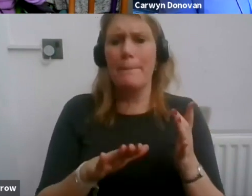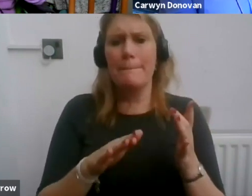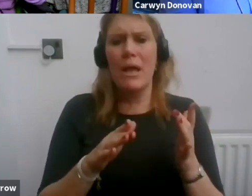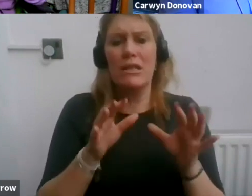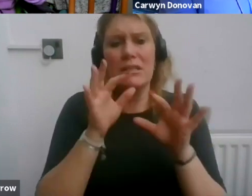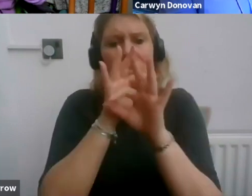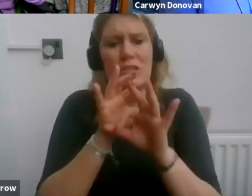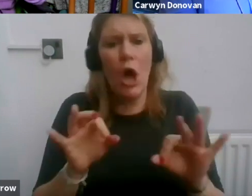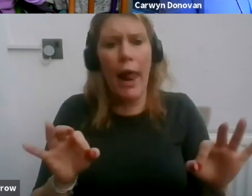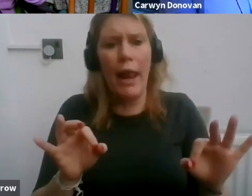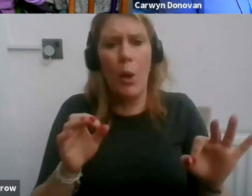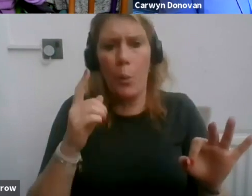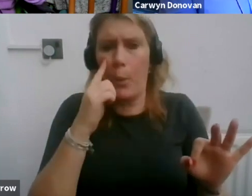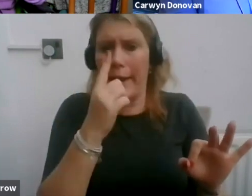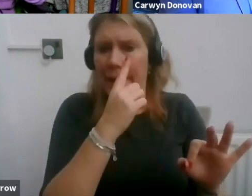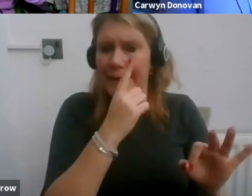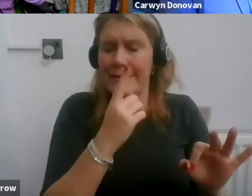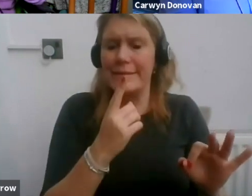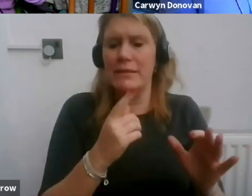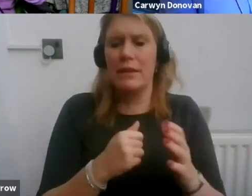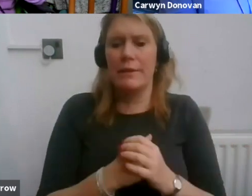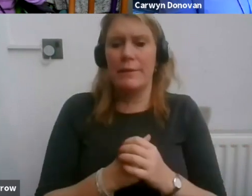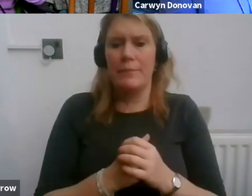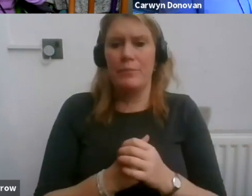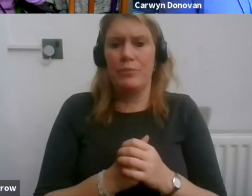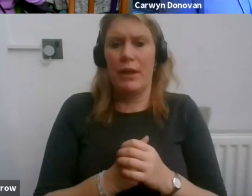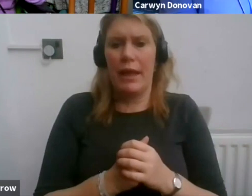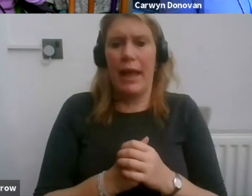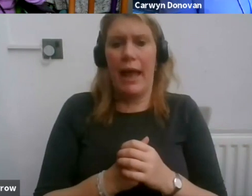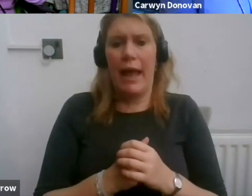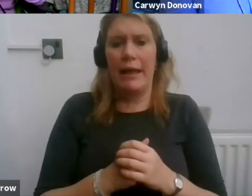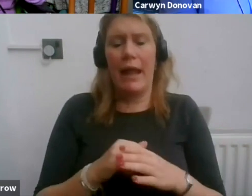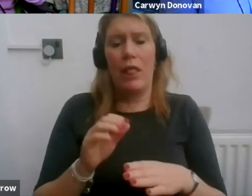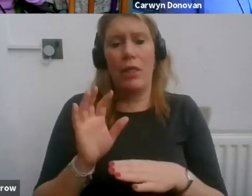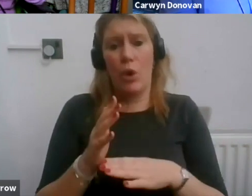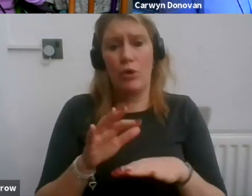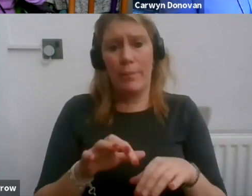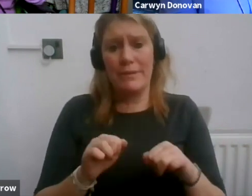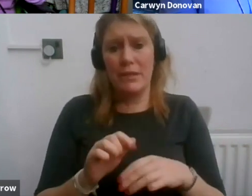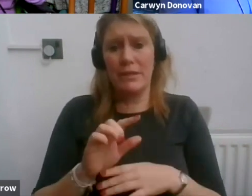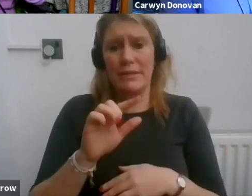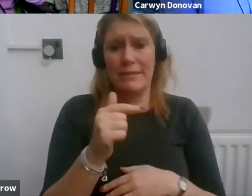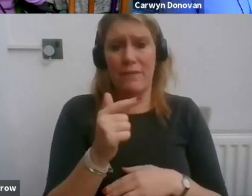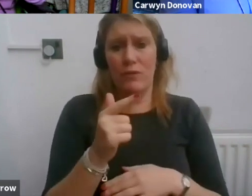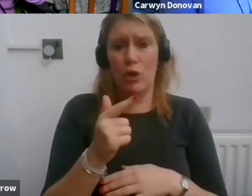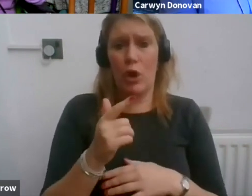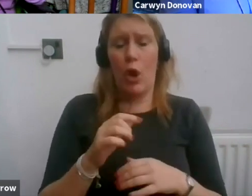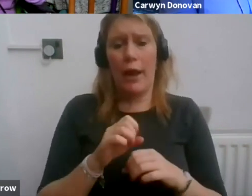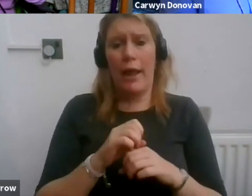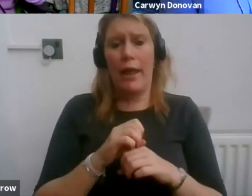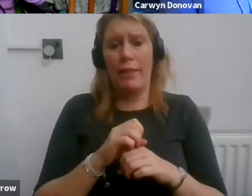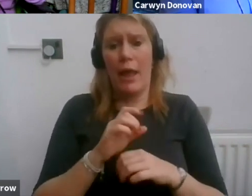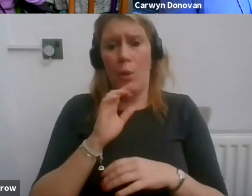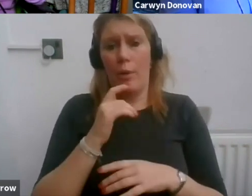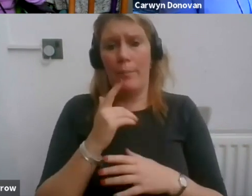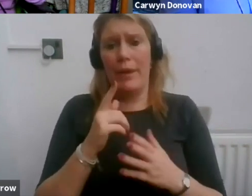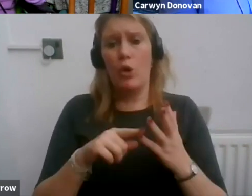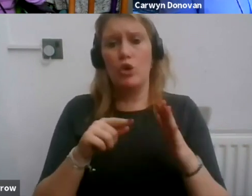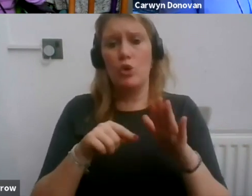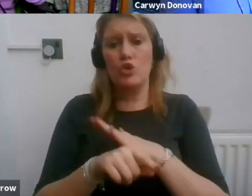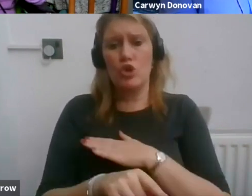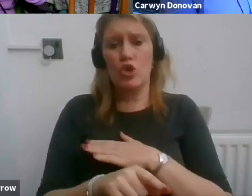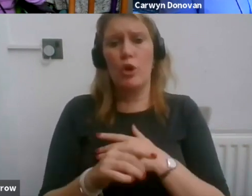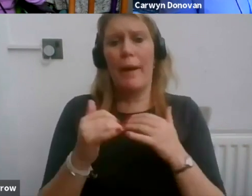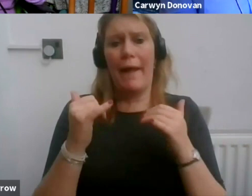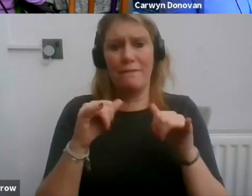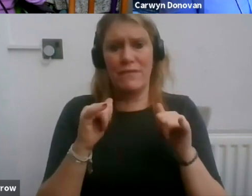Women programme tonight which begins at seven o'clock and is being streamed to our YouTube channel and the festival